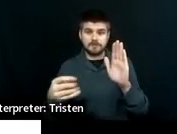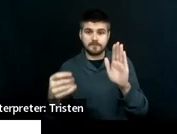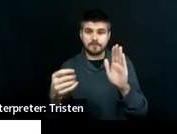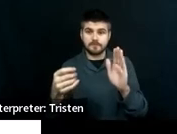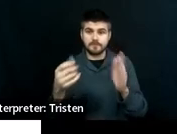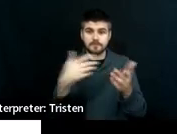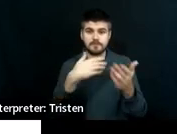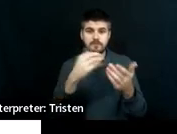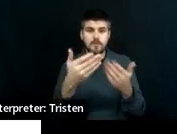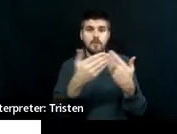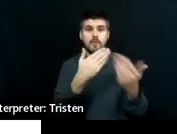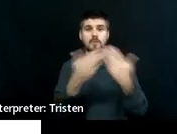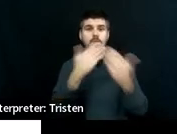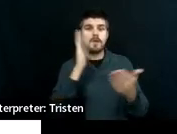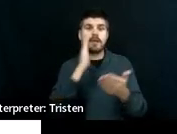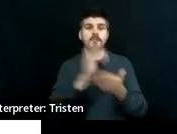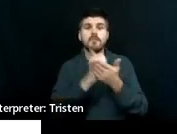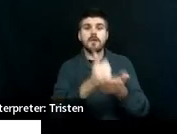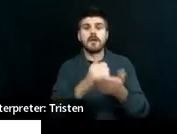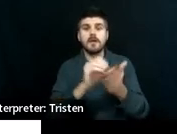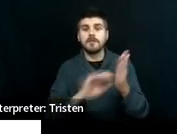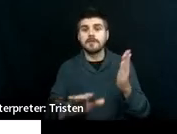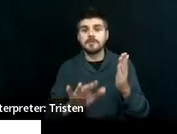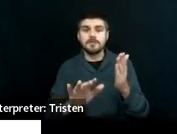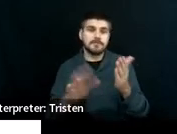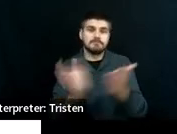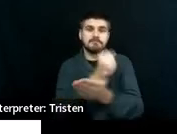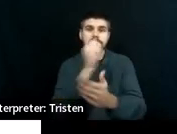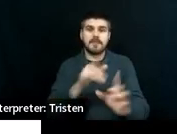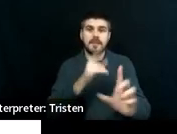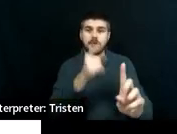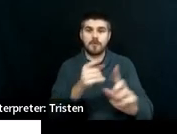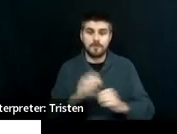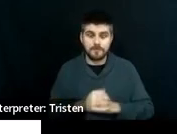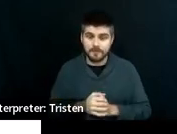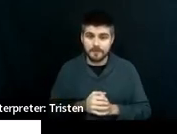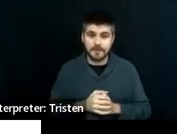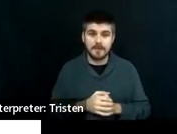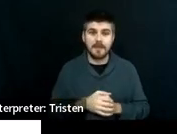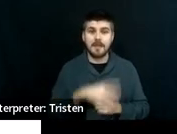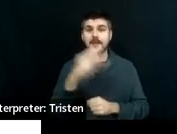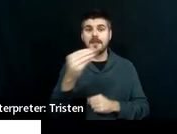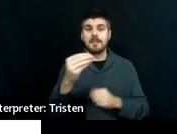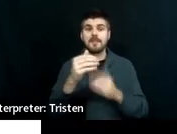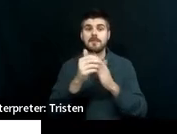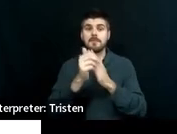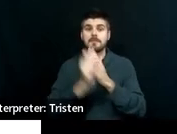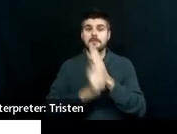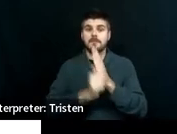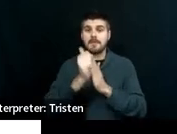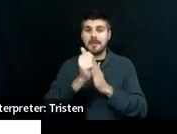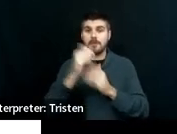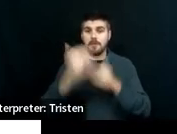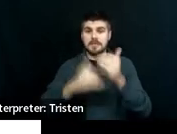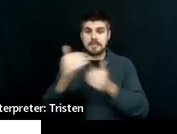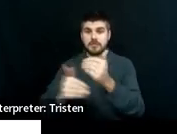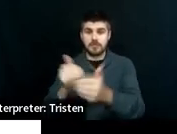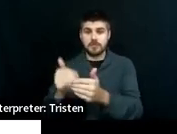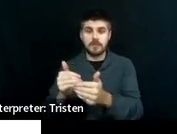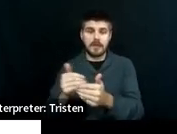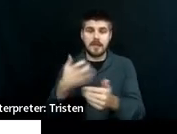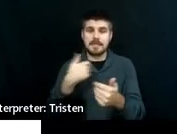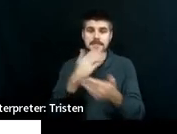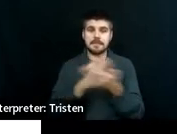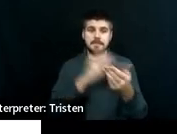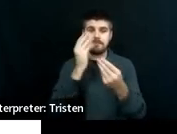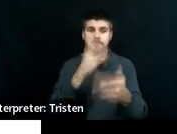the student reach that goal at that time. And the procedural manual has some information on